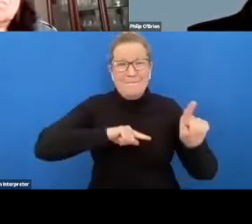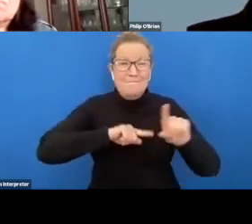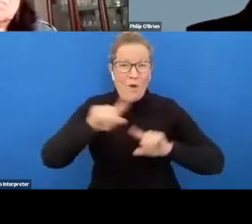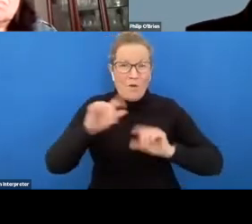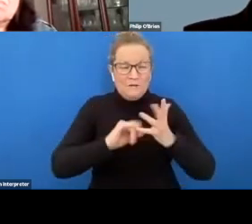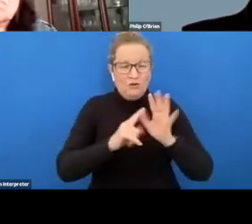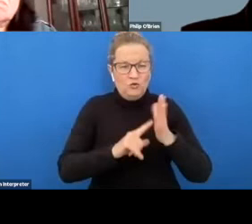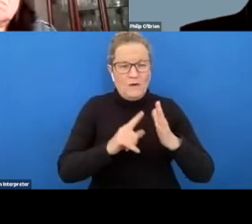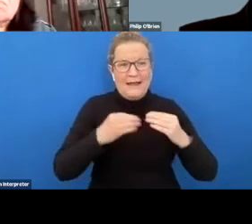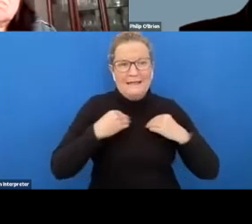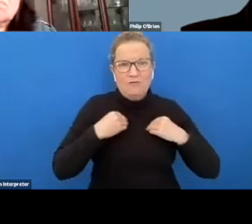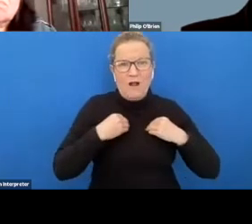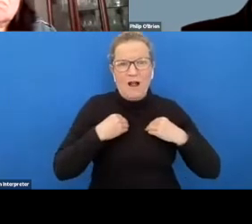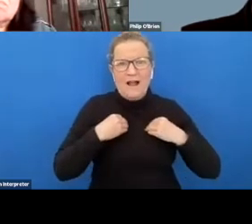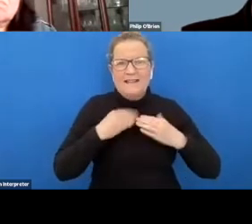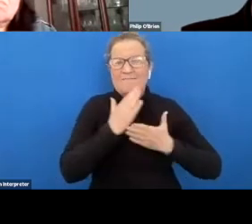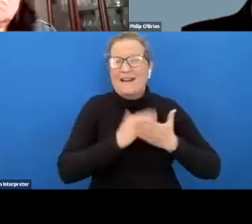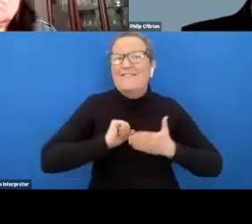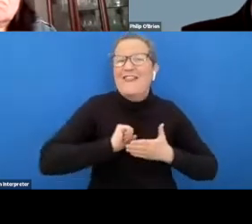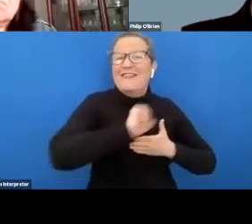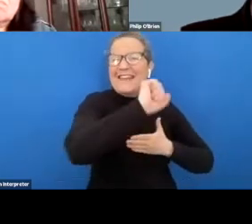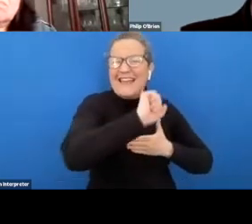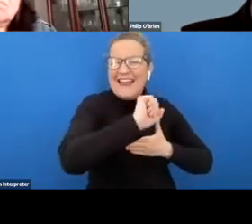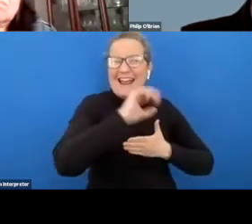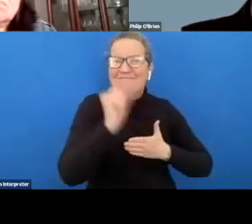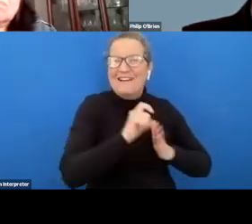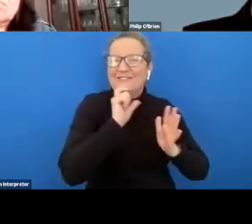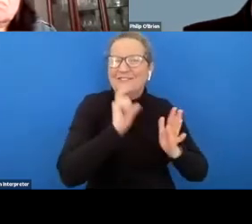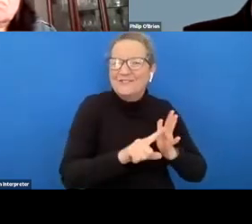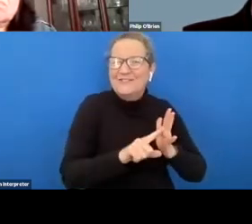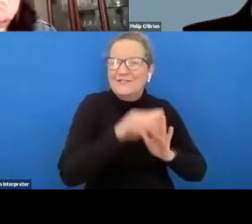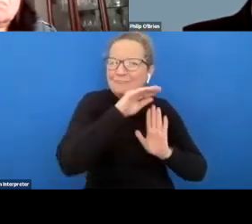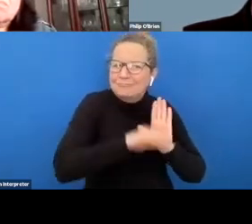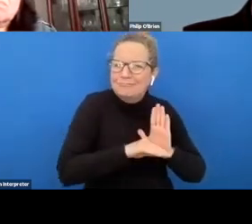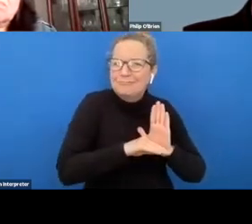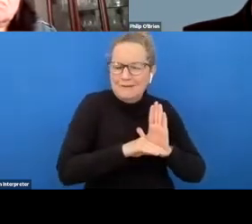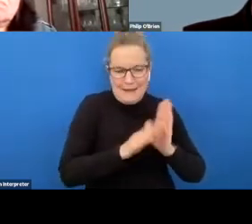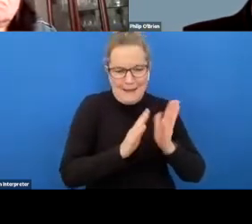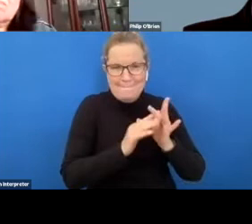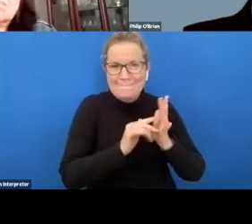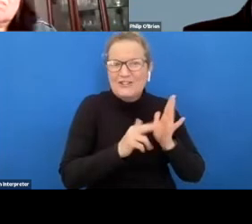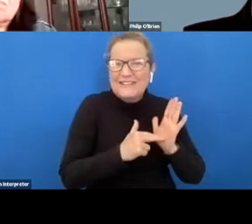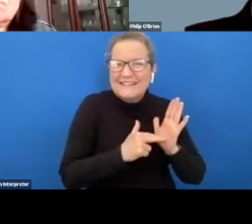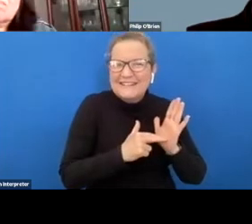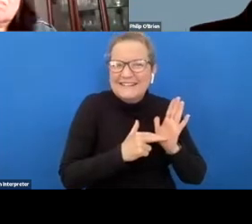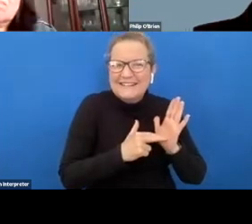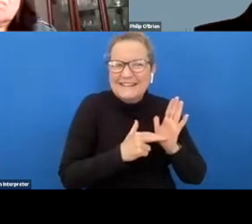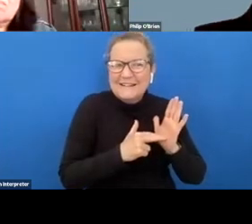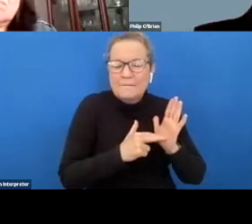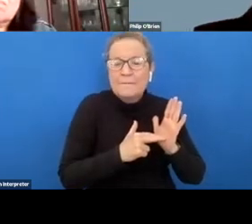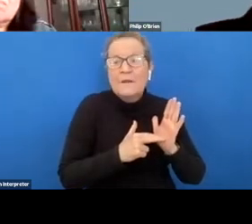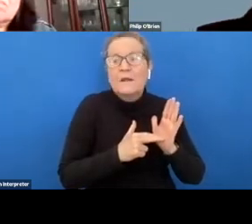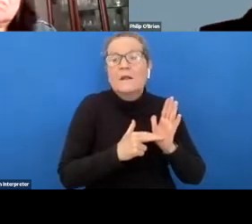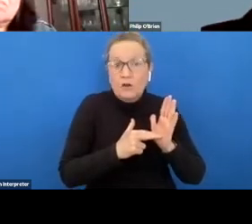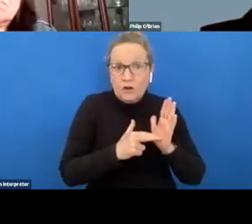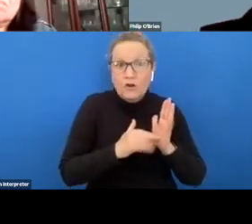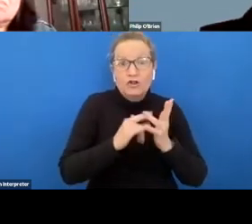it's a part of their raison d'etre it's it's part of their mission um because not only does a social enterprise